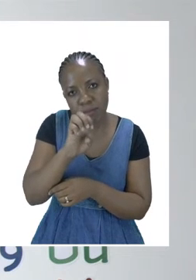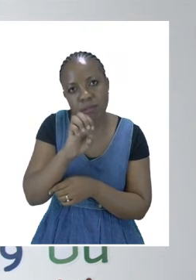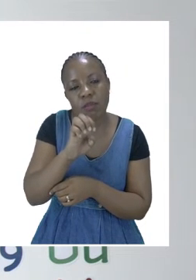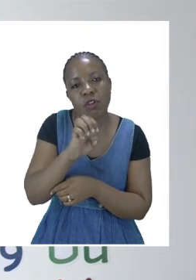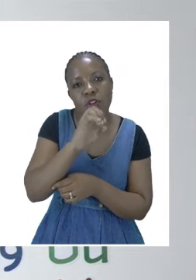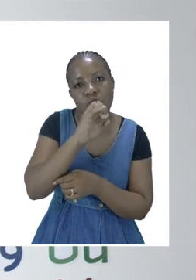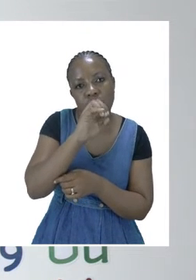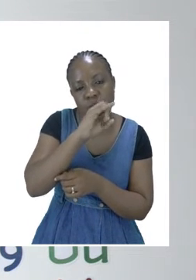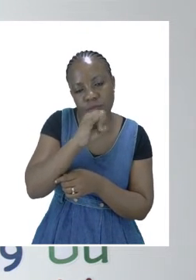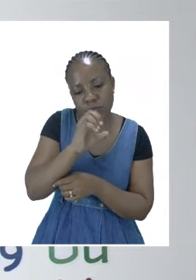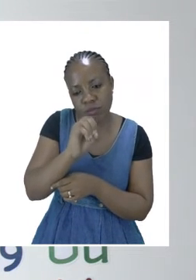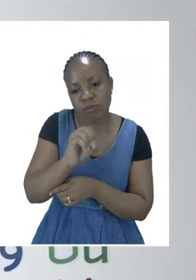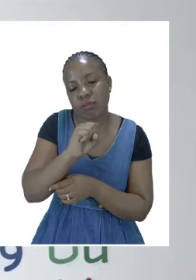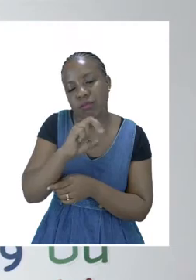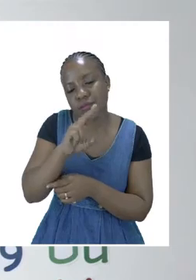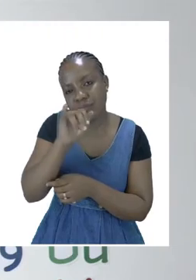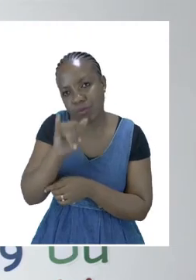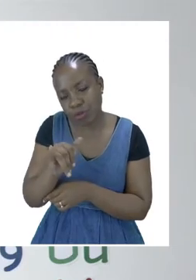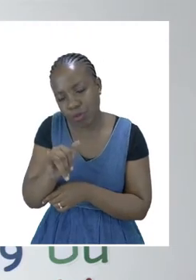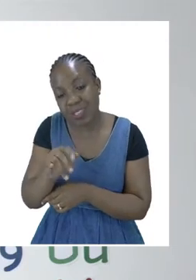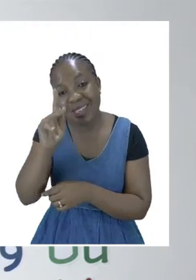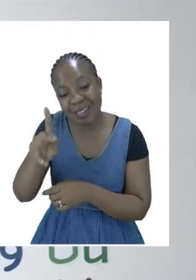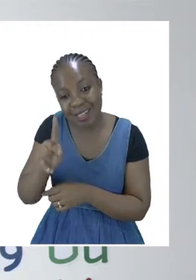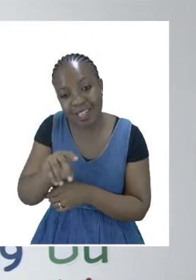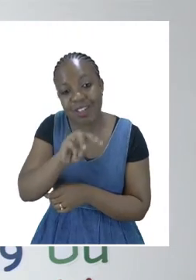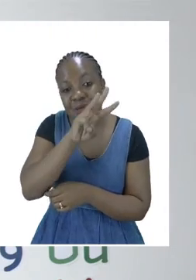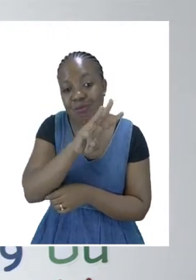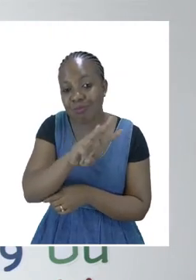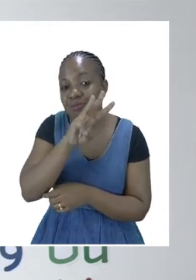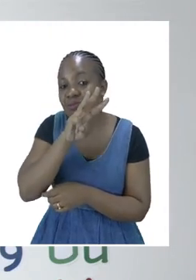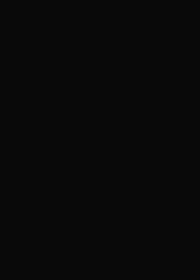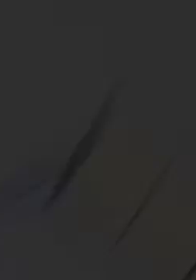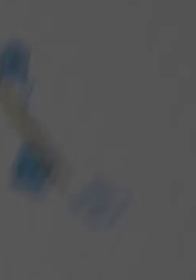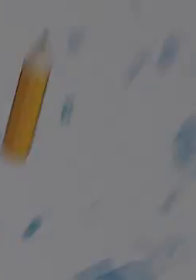in addition, our website, Zoshi Online.